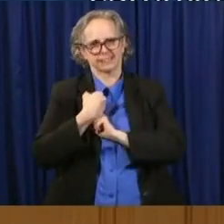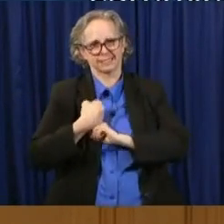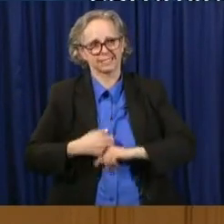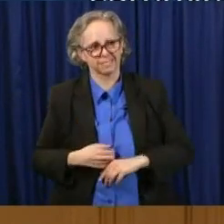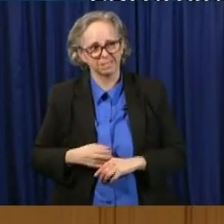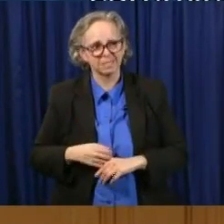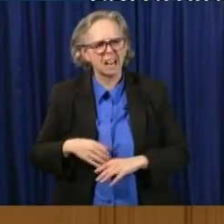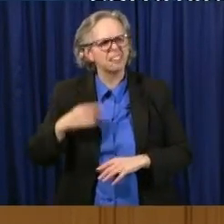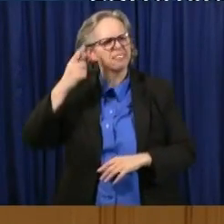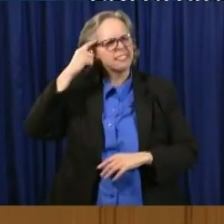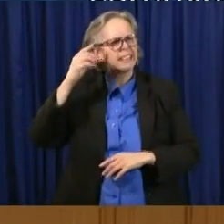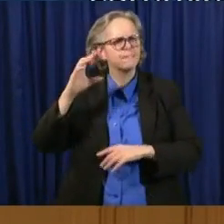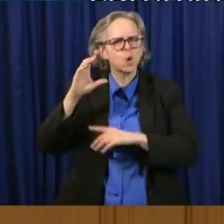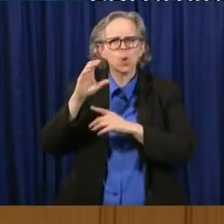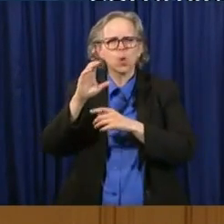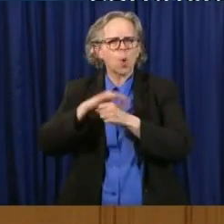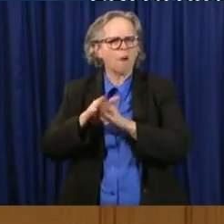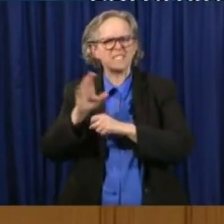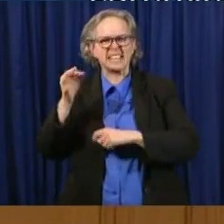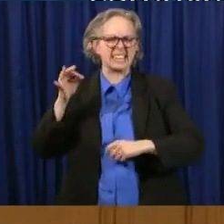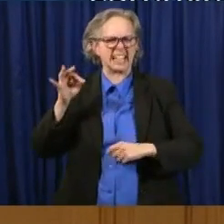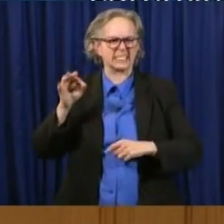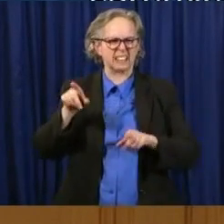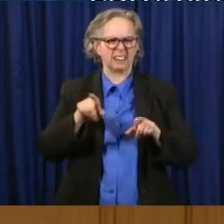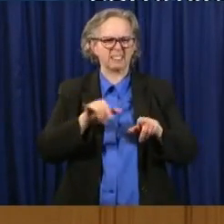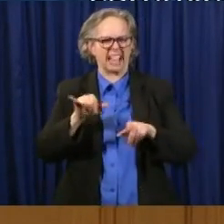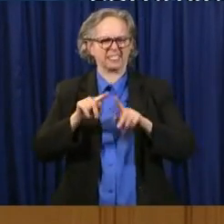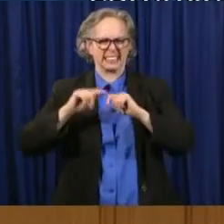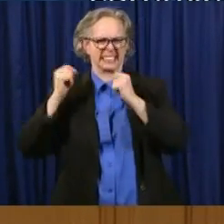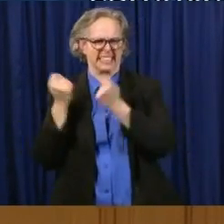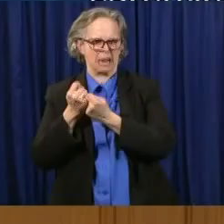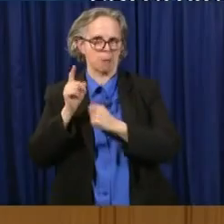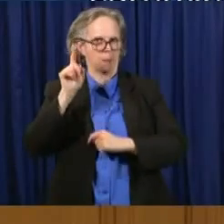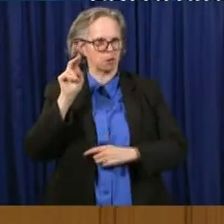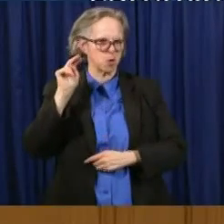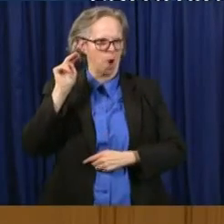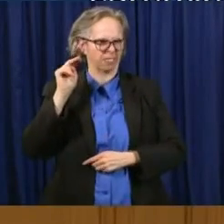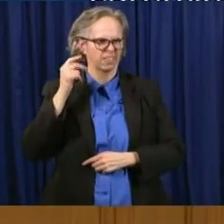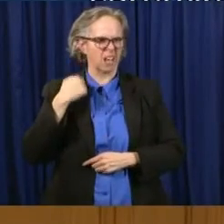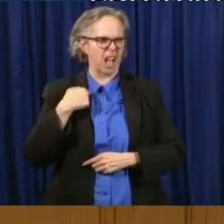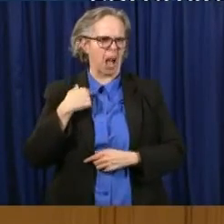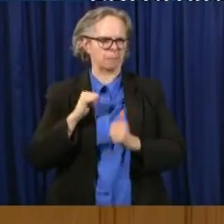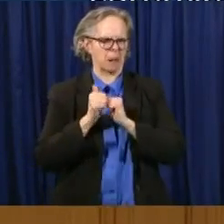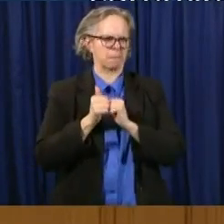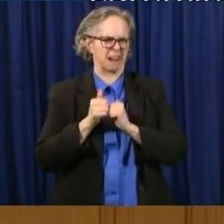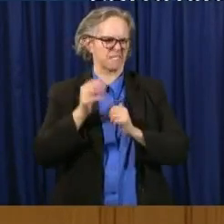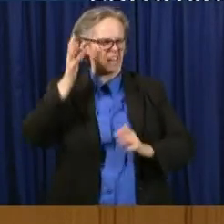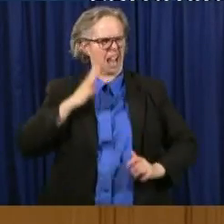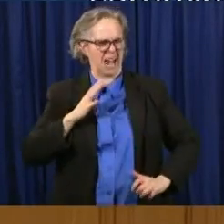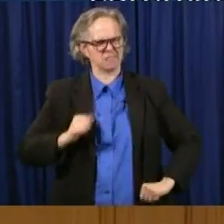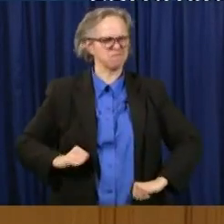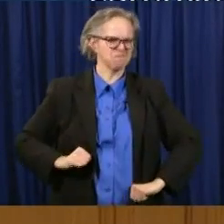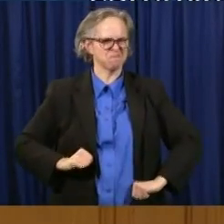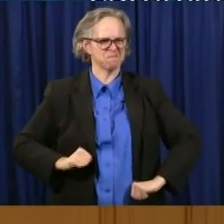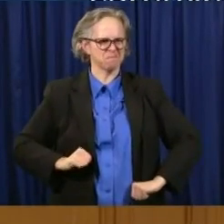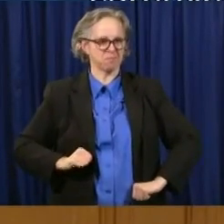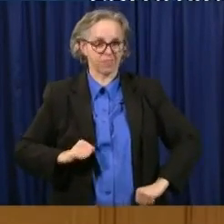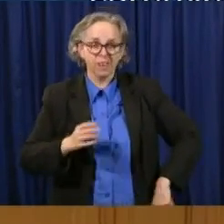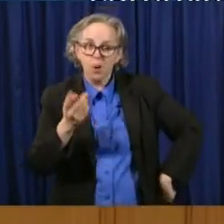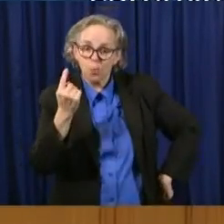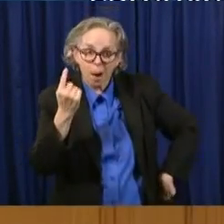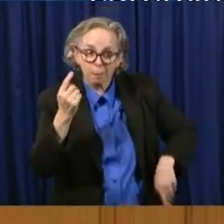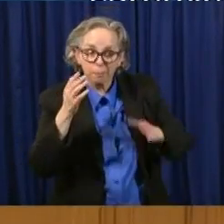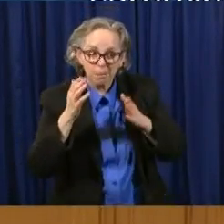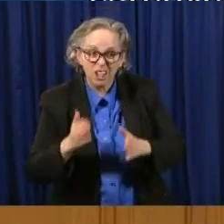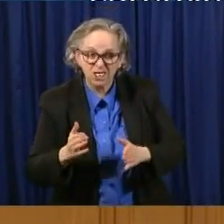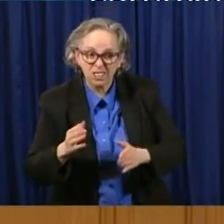like it's the team up north. I'm a competitive guy as well, and we've got to take it down. One person does and can make